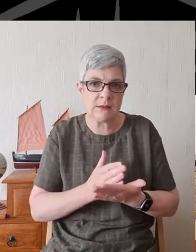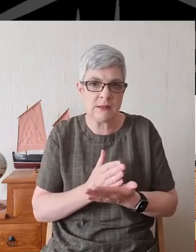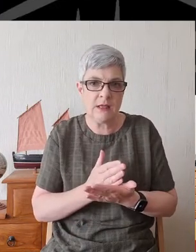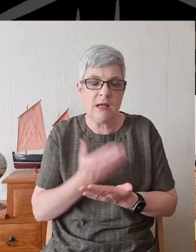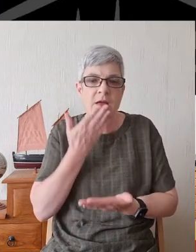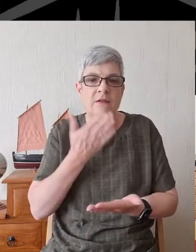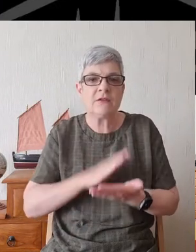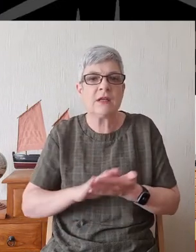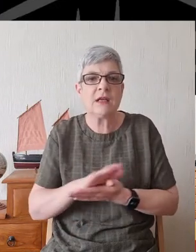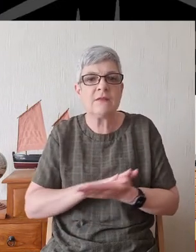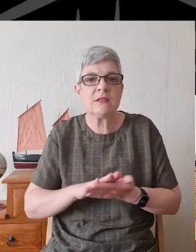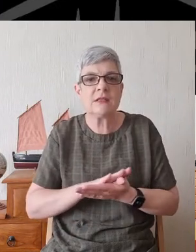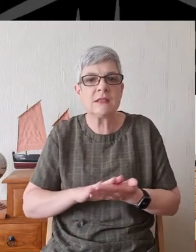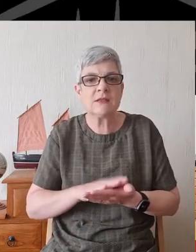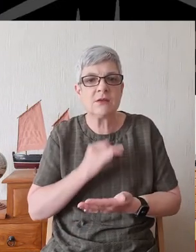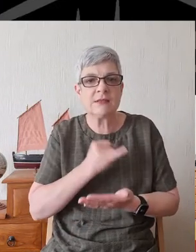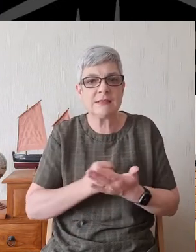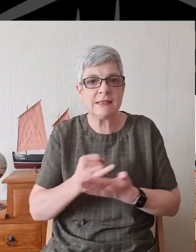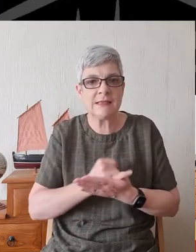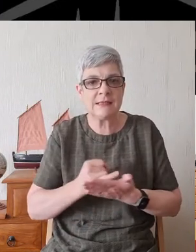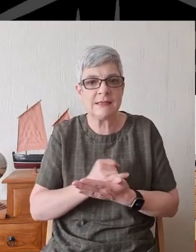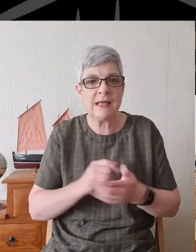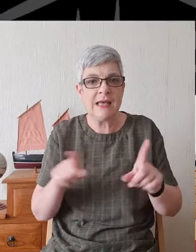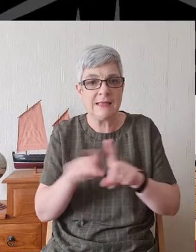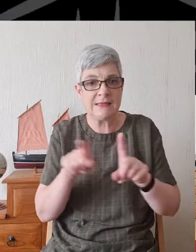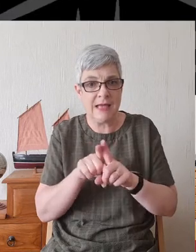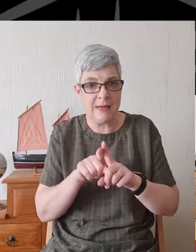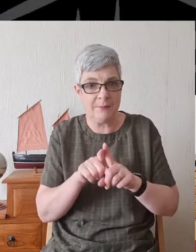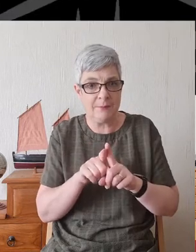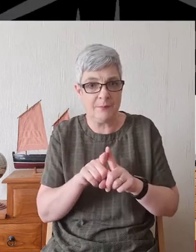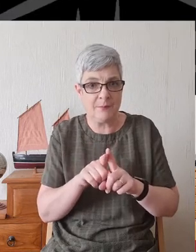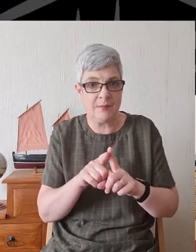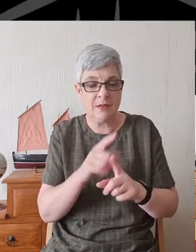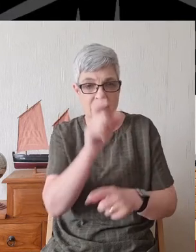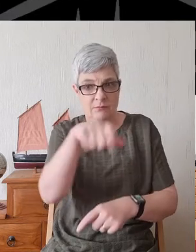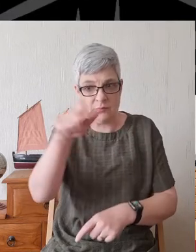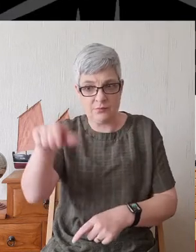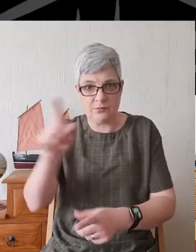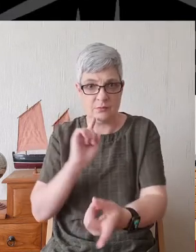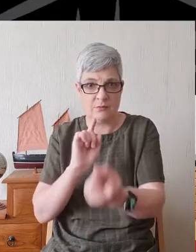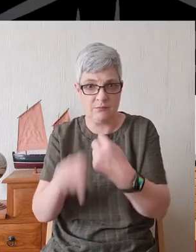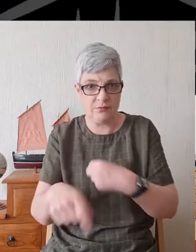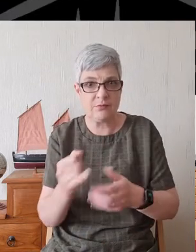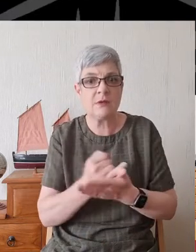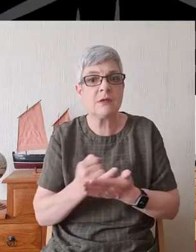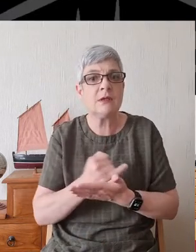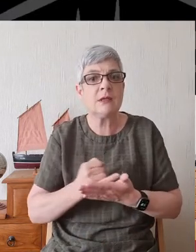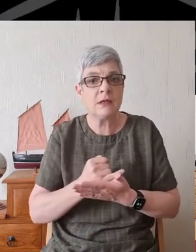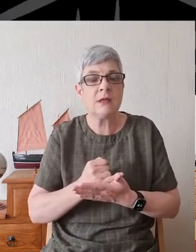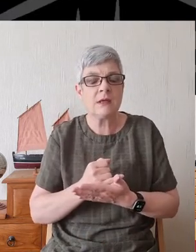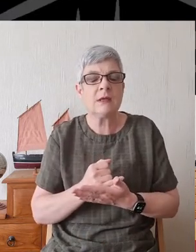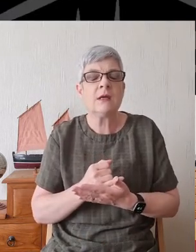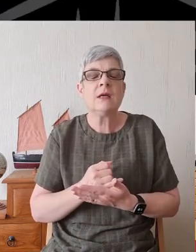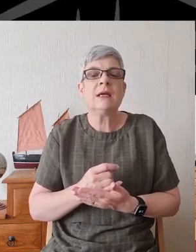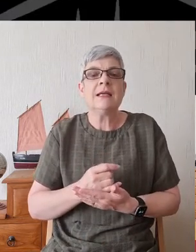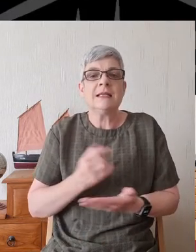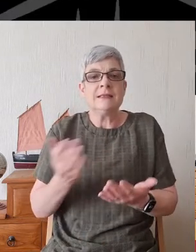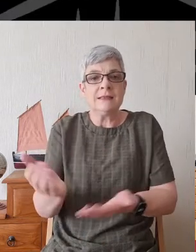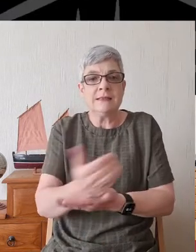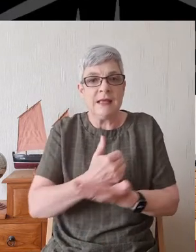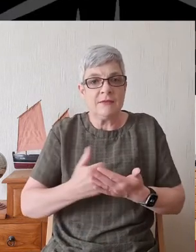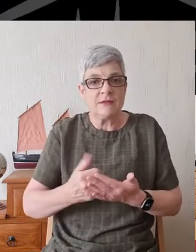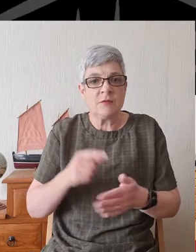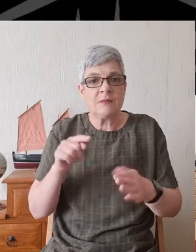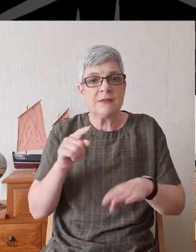Forgive us our sins as we forgive those who sin against us. Save us from the time of trial.